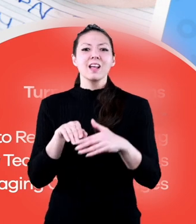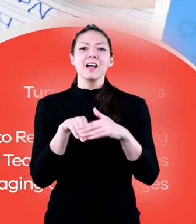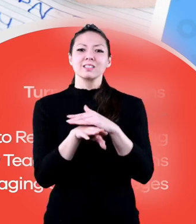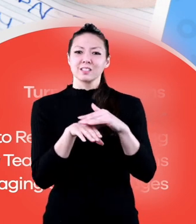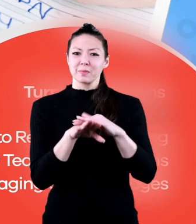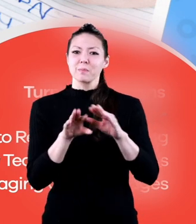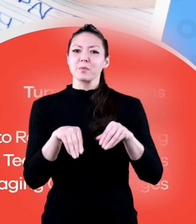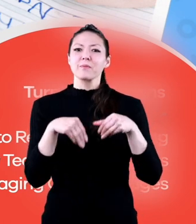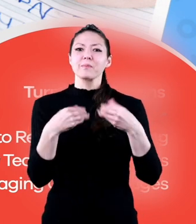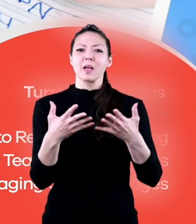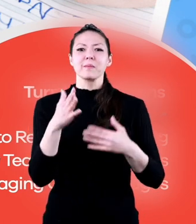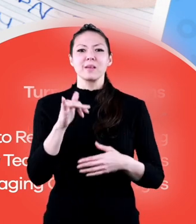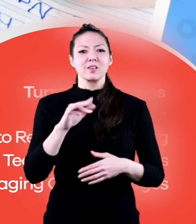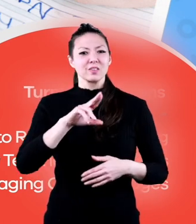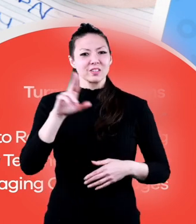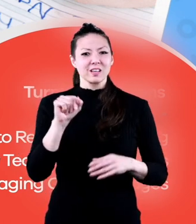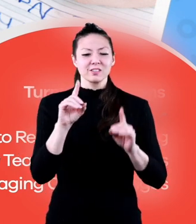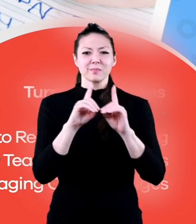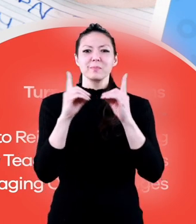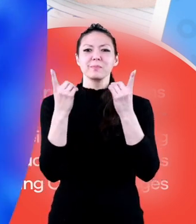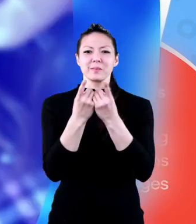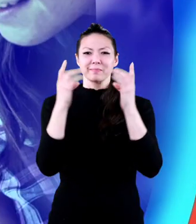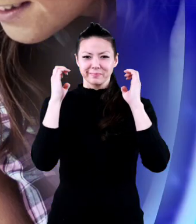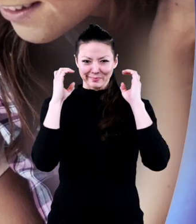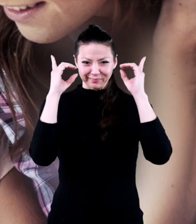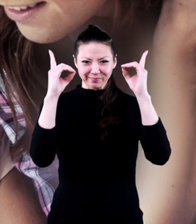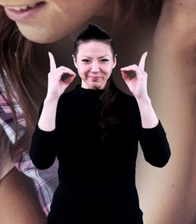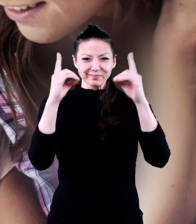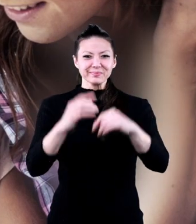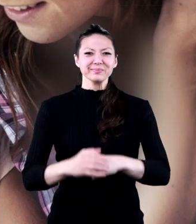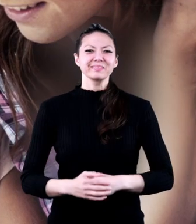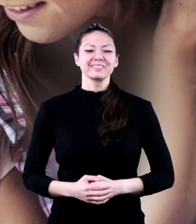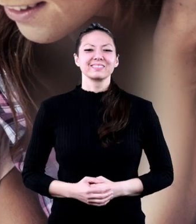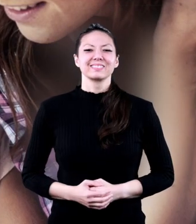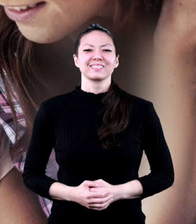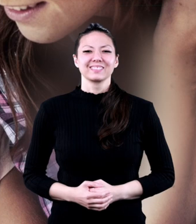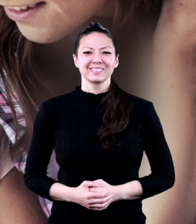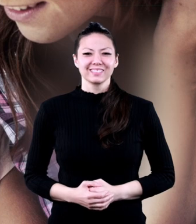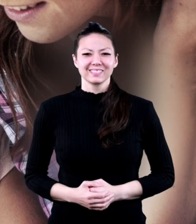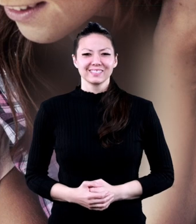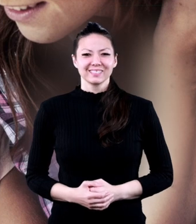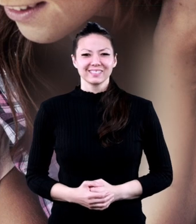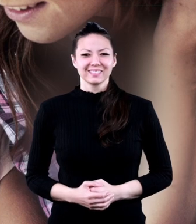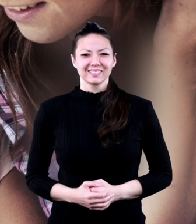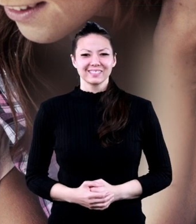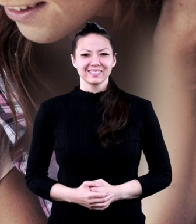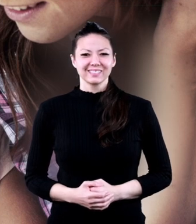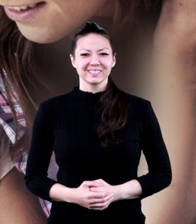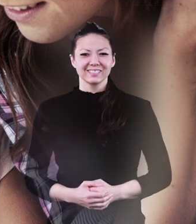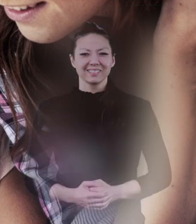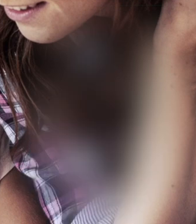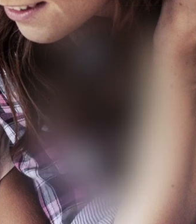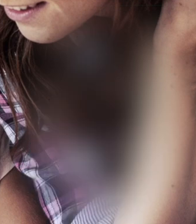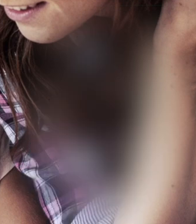and homeschoolers. See you next time! Bye! Bye! Bye! Bye!